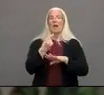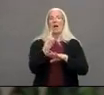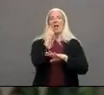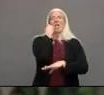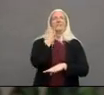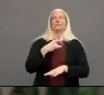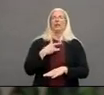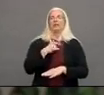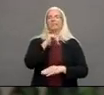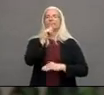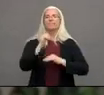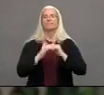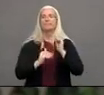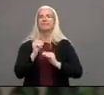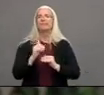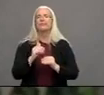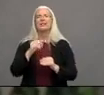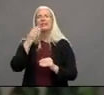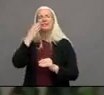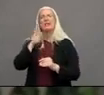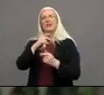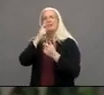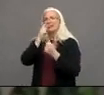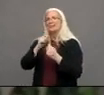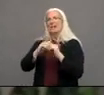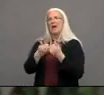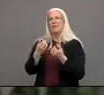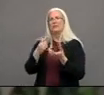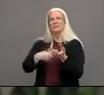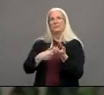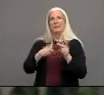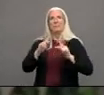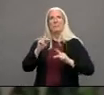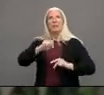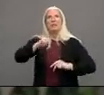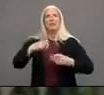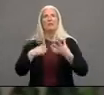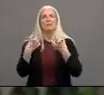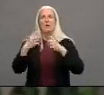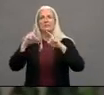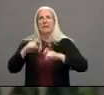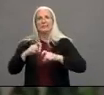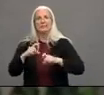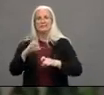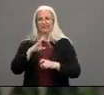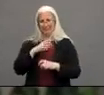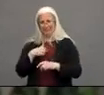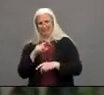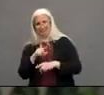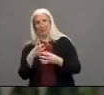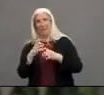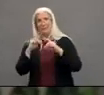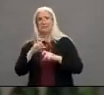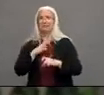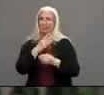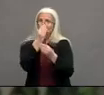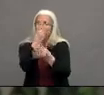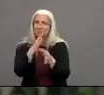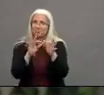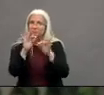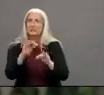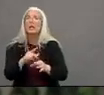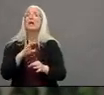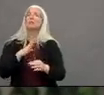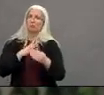sometimes when i hear how many people want the test because it's really not a pleasant thing but we do that test and um